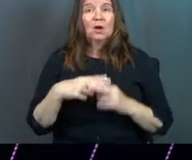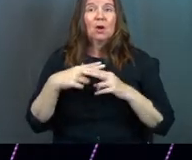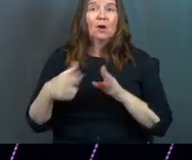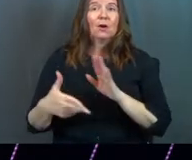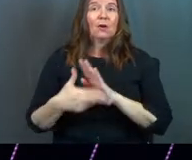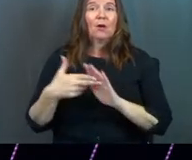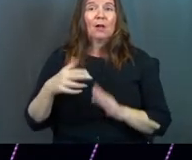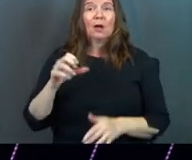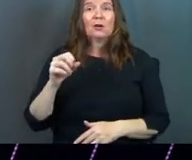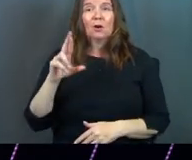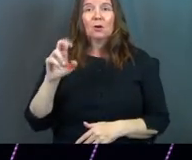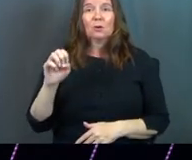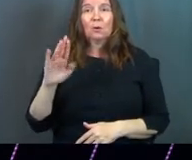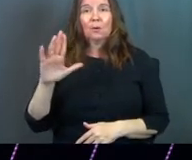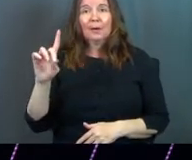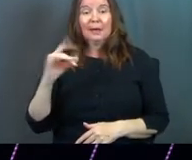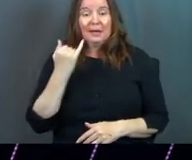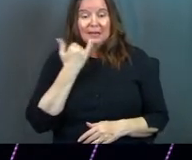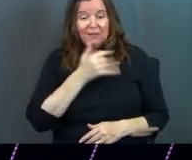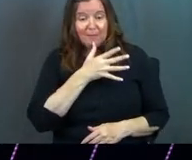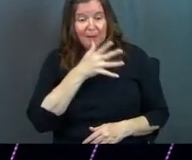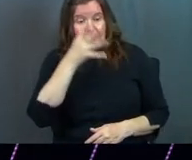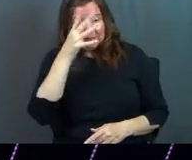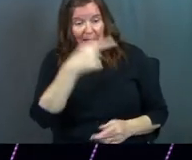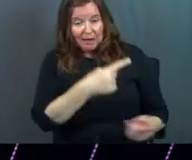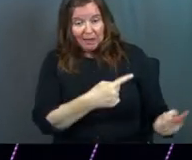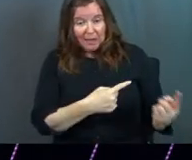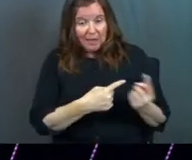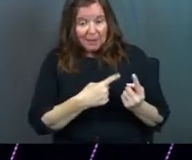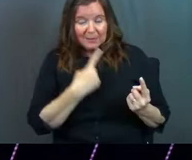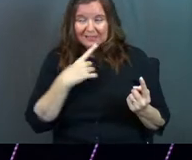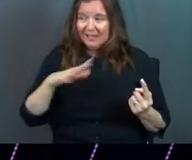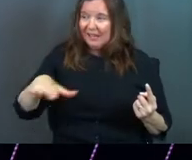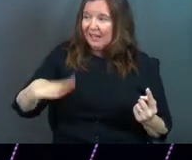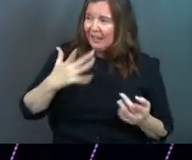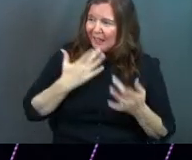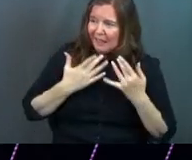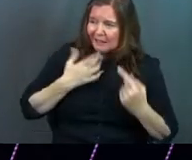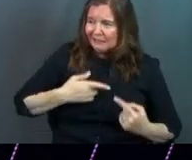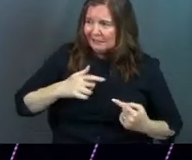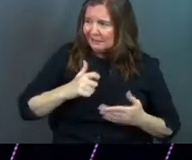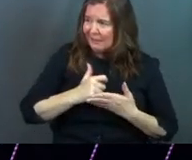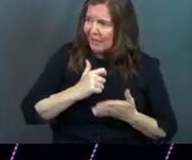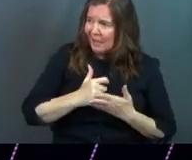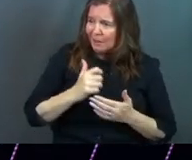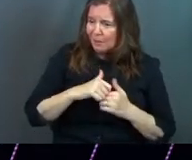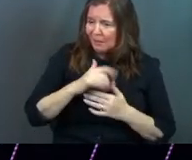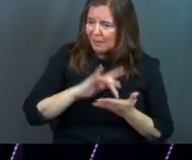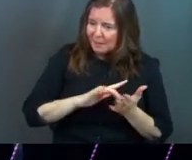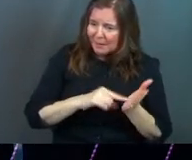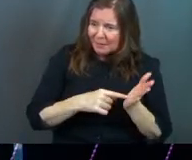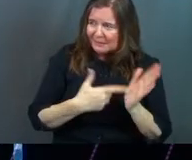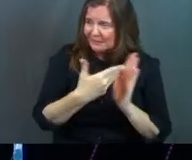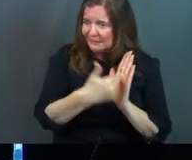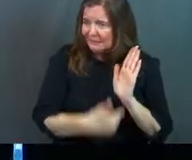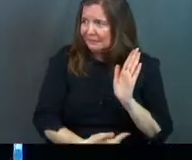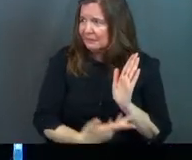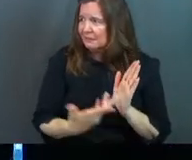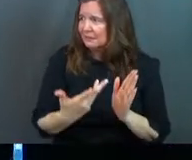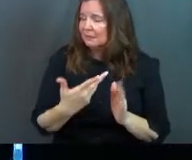Corban. And then if mom and dad ever came along and said, hey, we need help, son, with our medical bills,